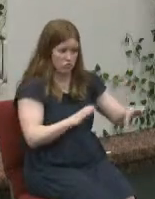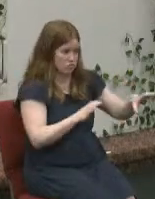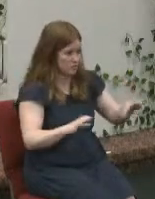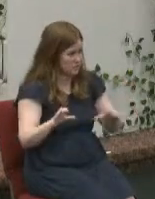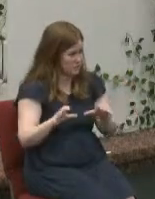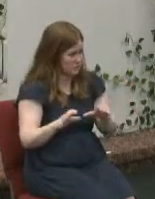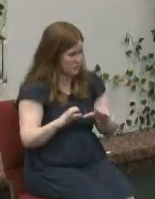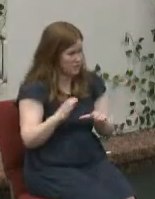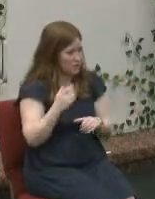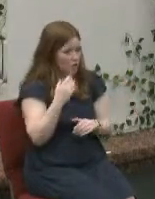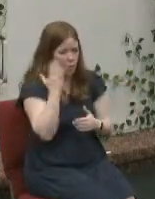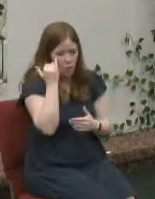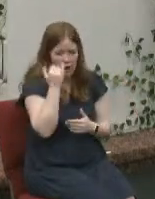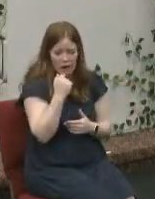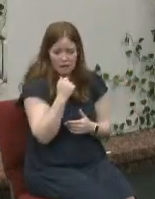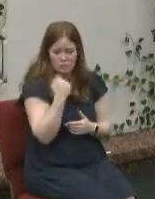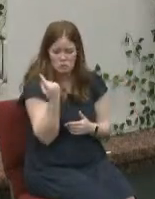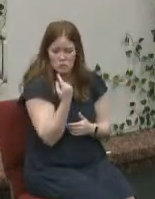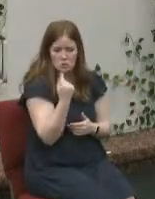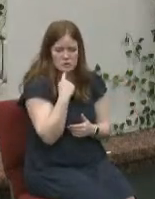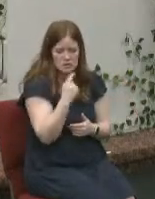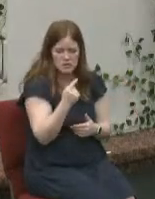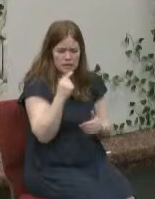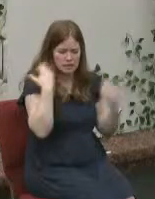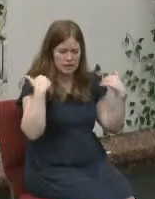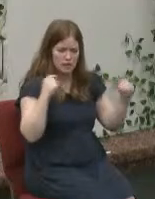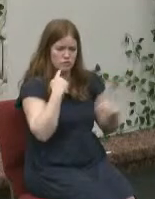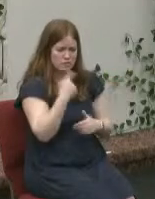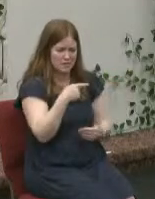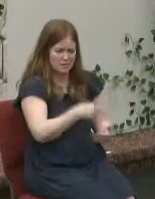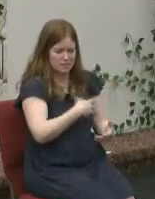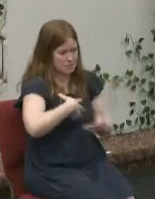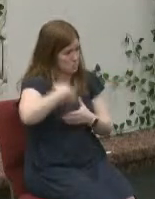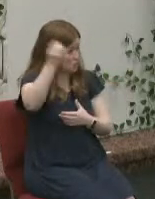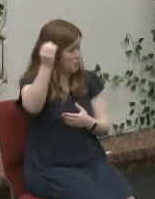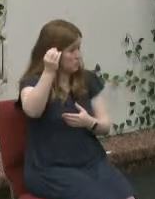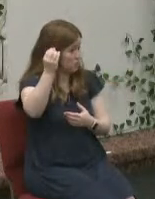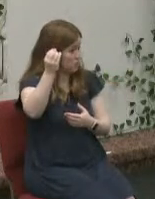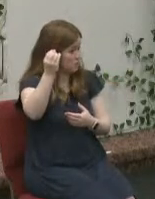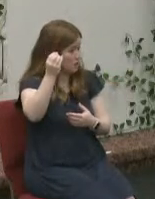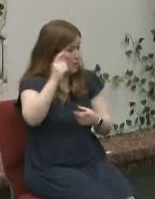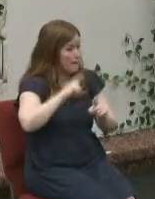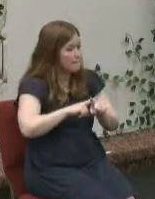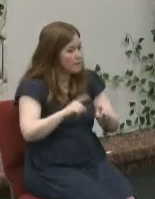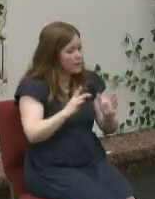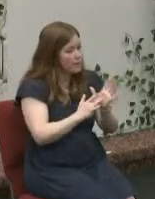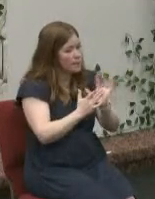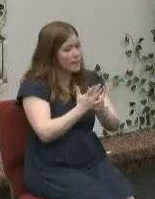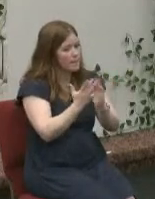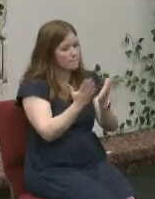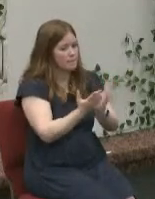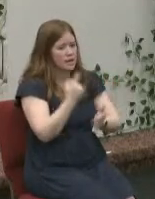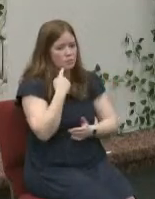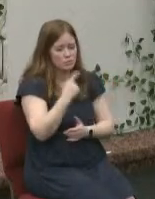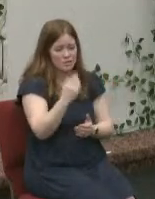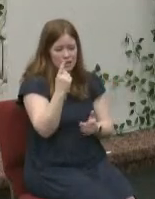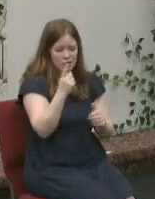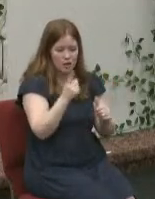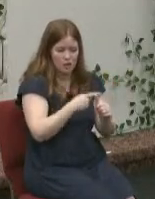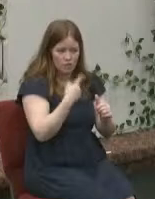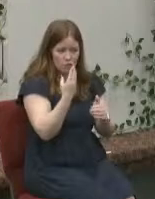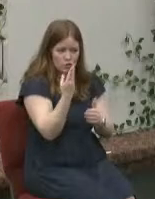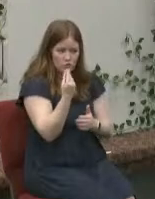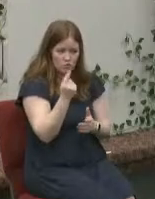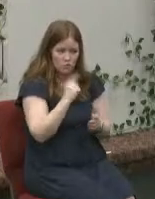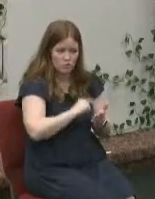and he said these words to them and then he disappeared the bible says in the first couple of verses that the angel appeared